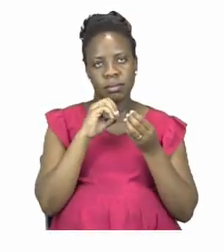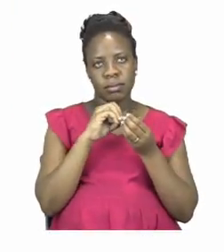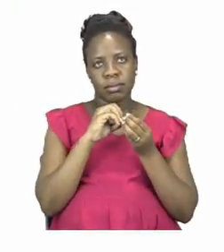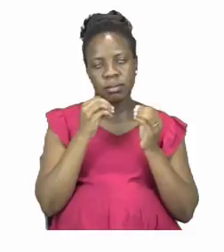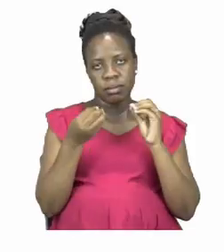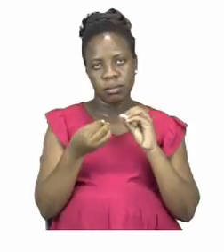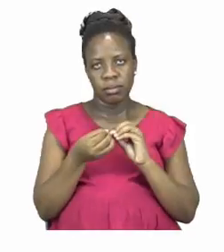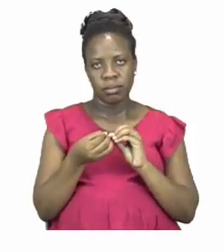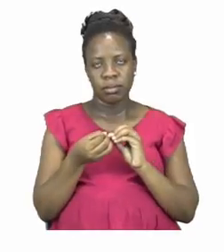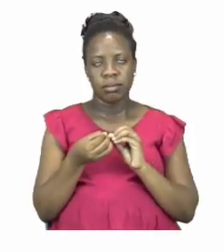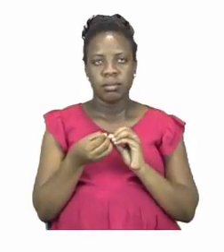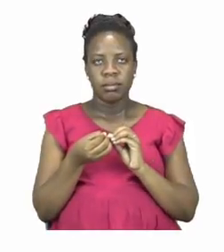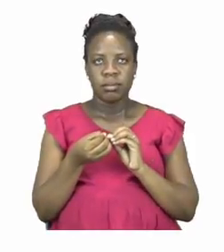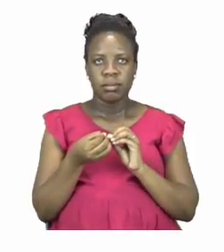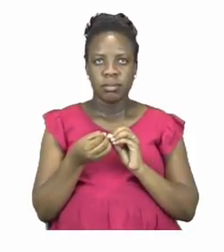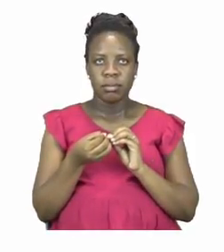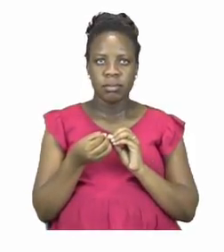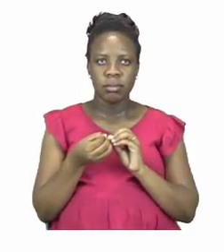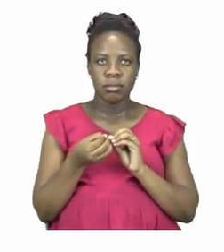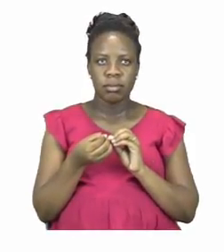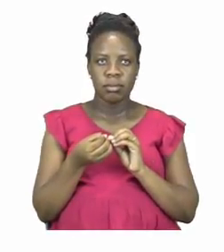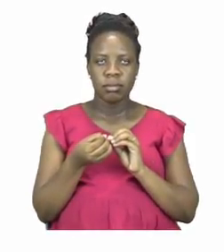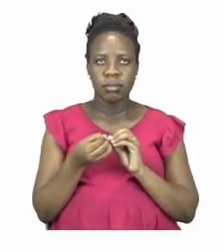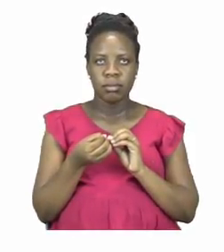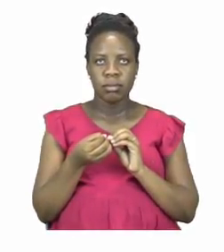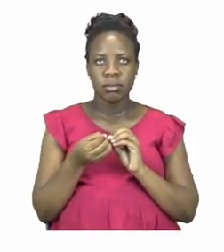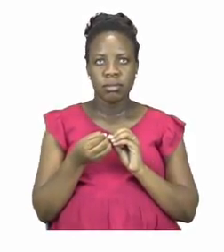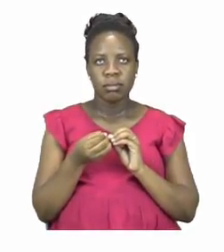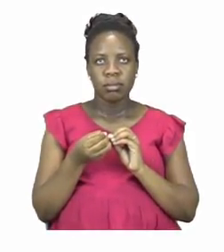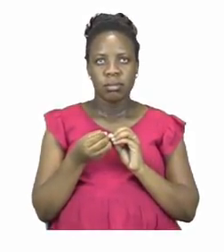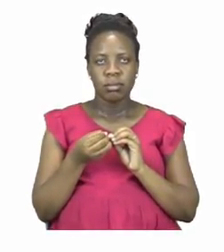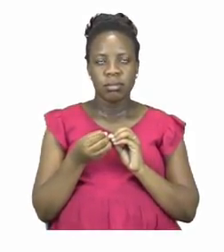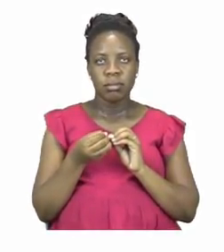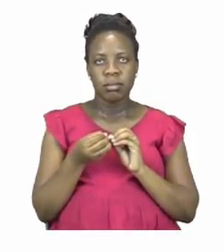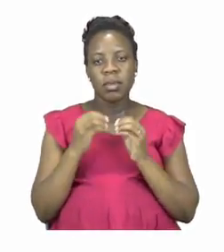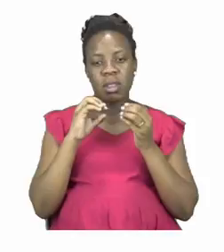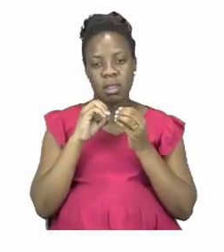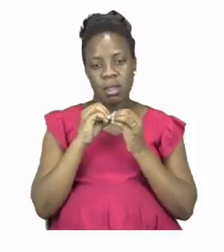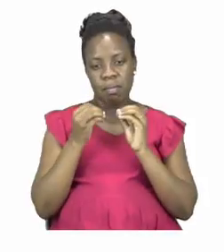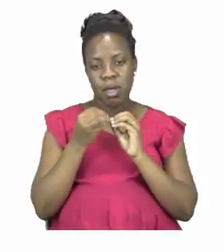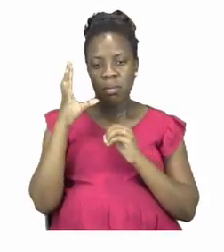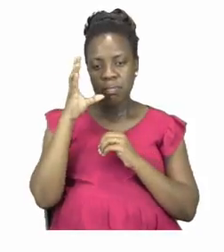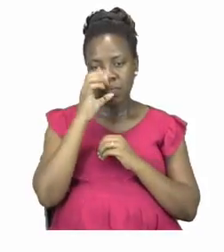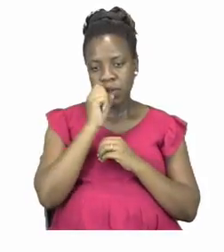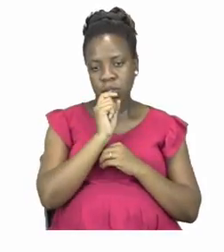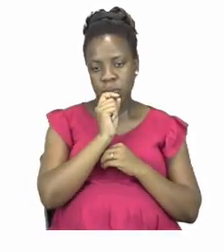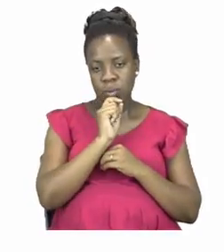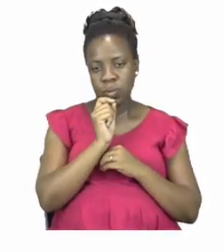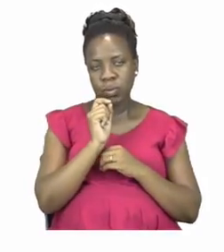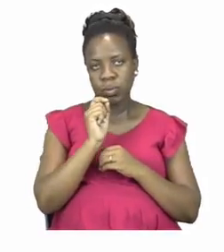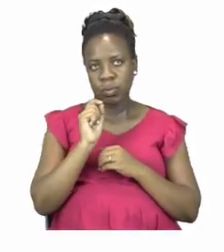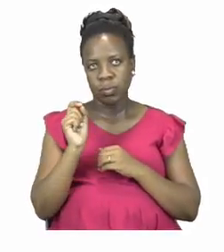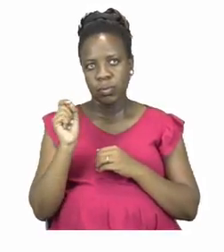development. It says that you have to fill in the missing numbers. Each row should be